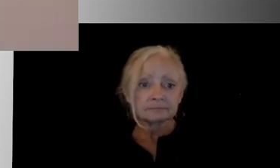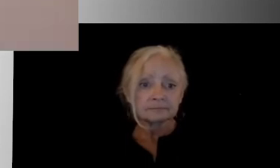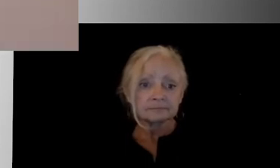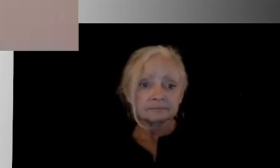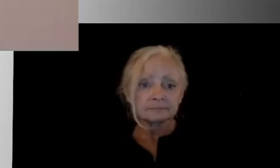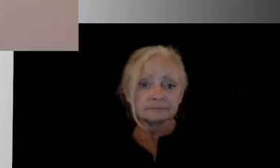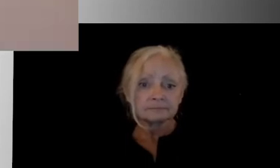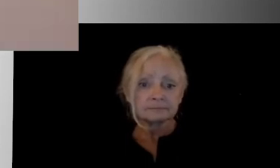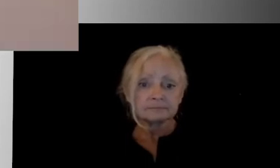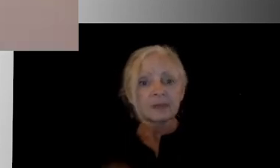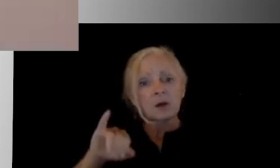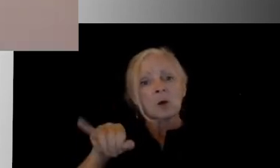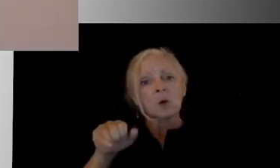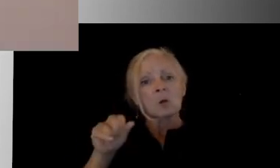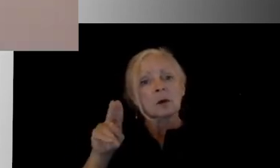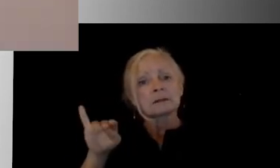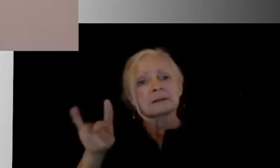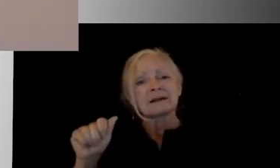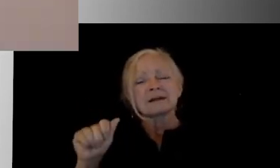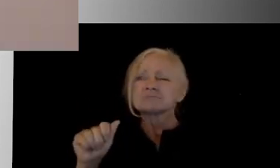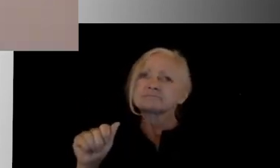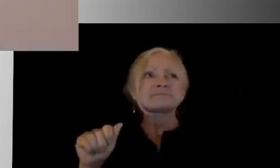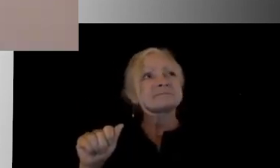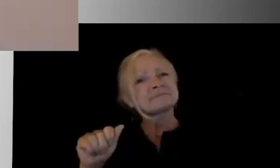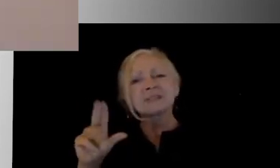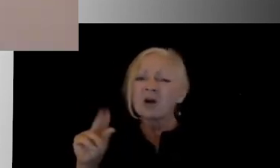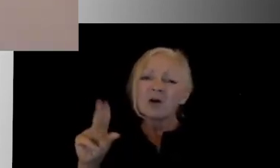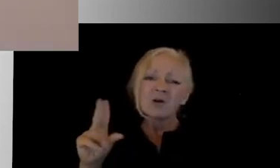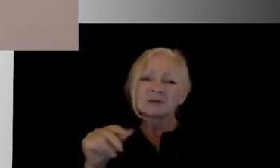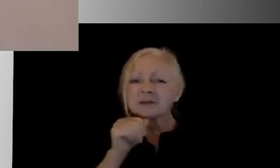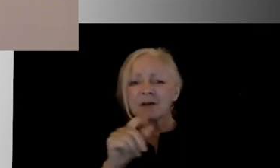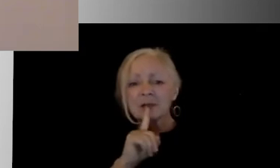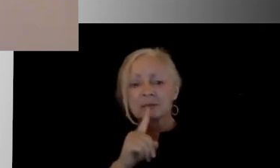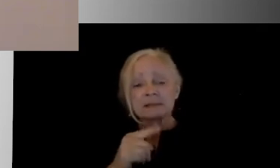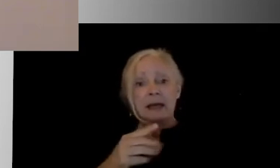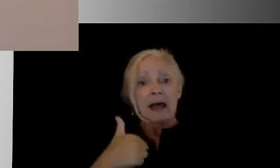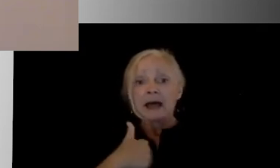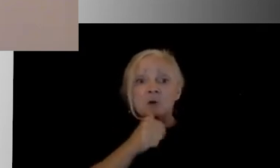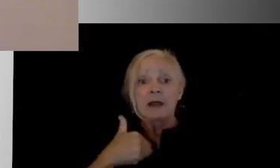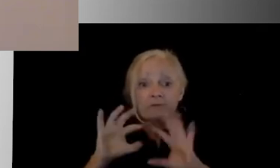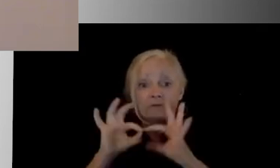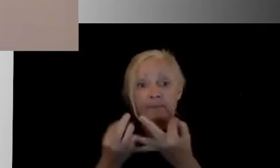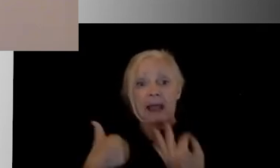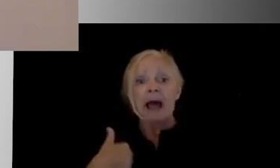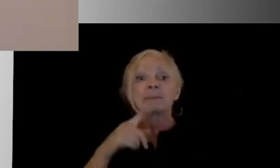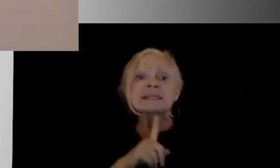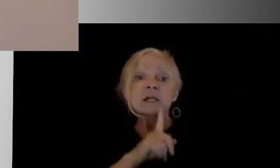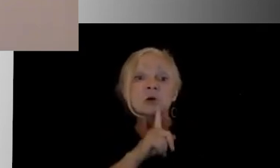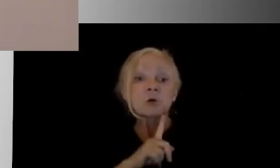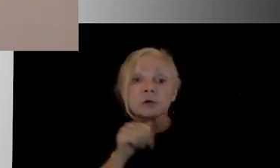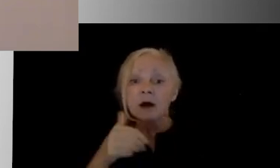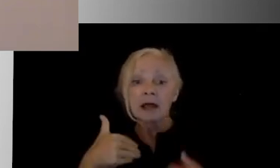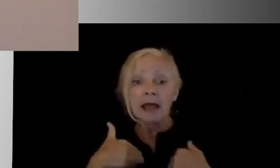I don't think I feel the stress because I don't have a family to come home to. Like, it's just me that I have to worry about. So,